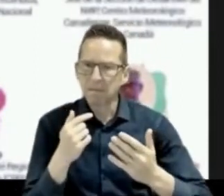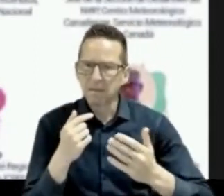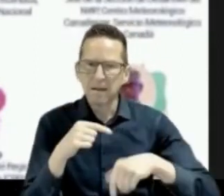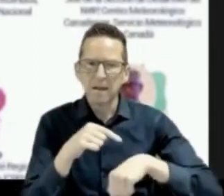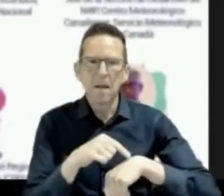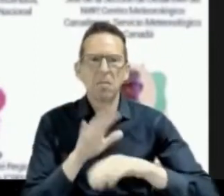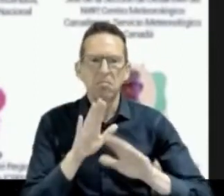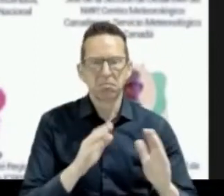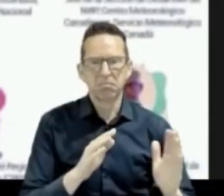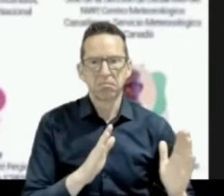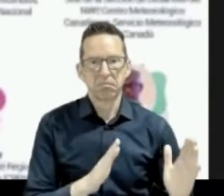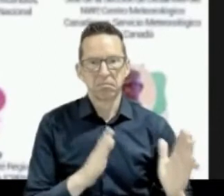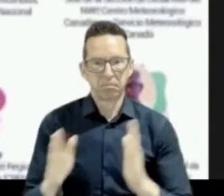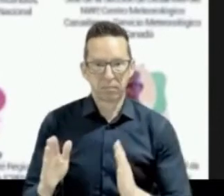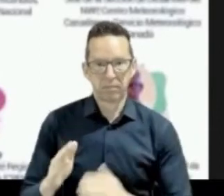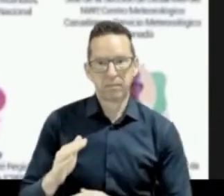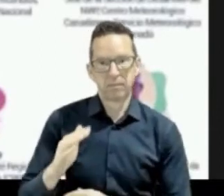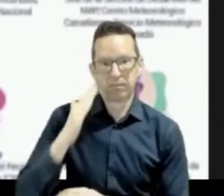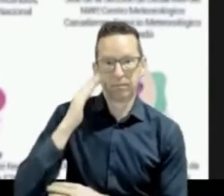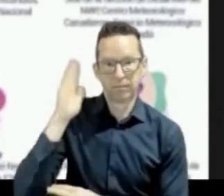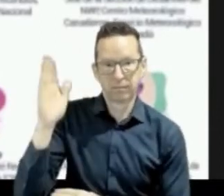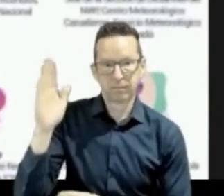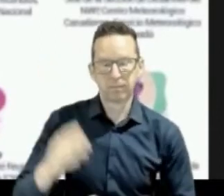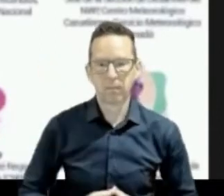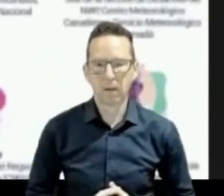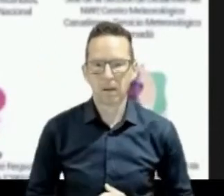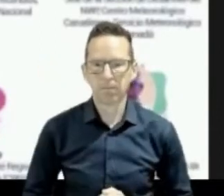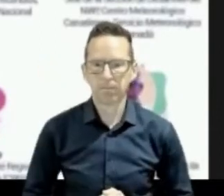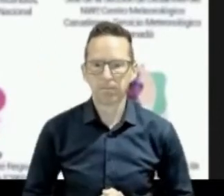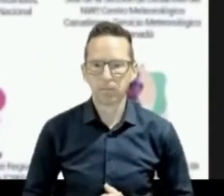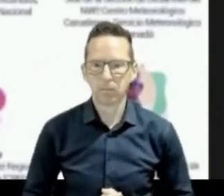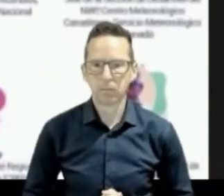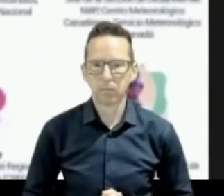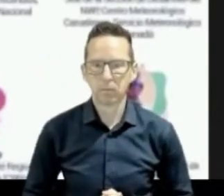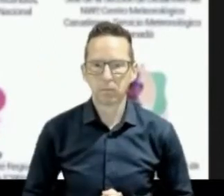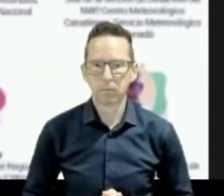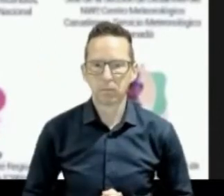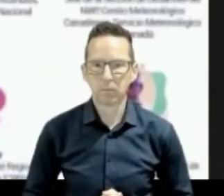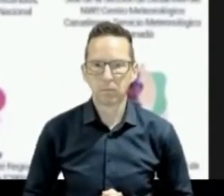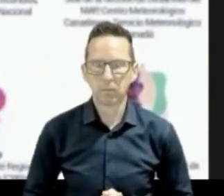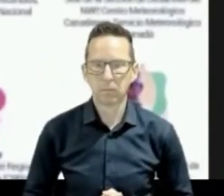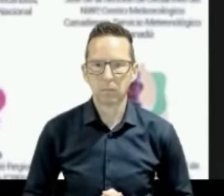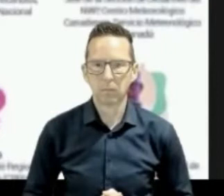related to another particular natural hazard, which is important. It's lightning. It's related to lightning.